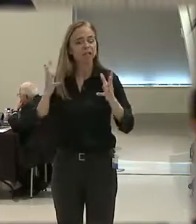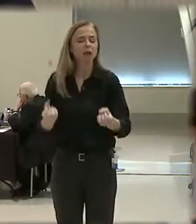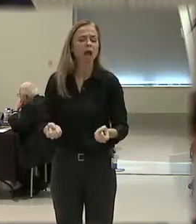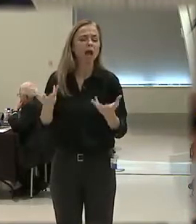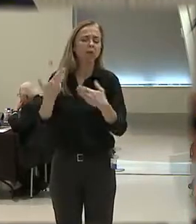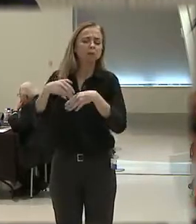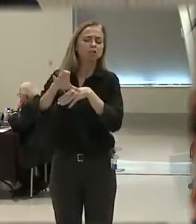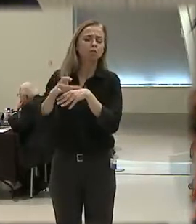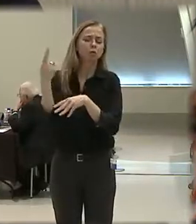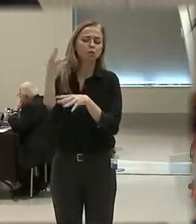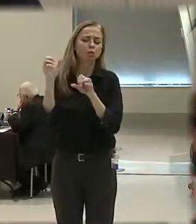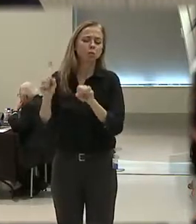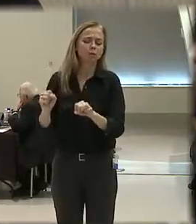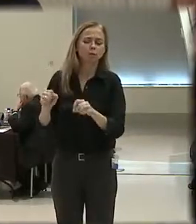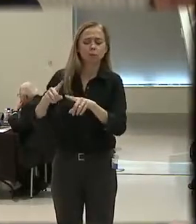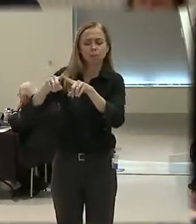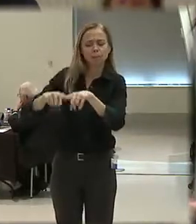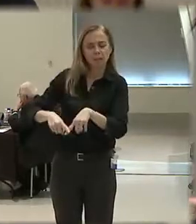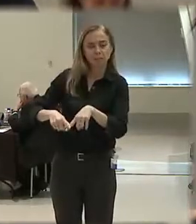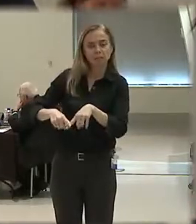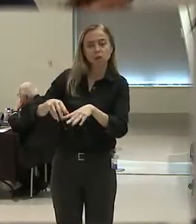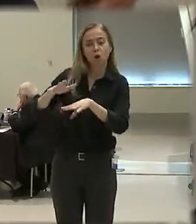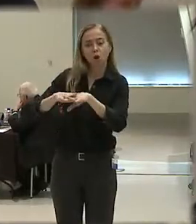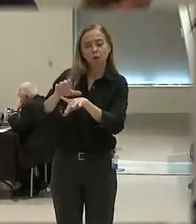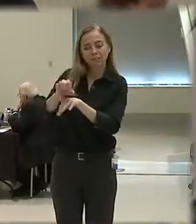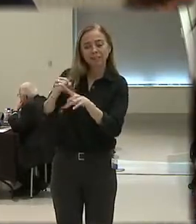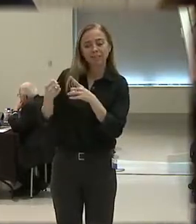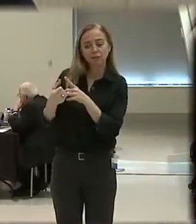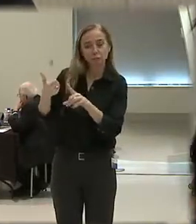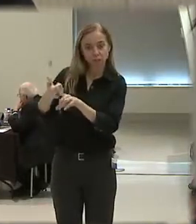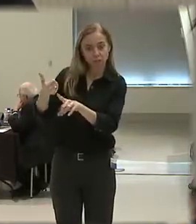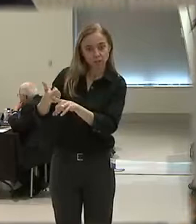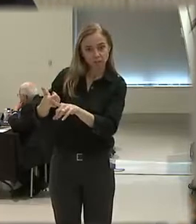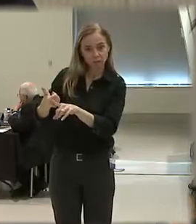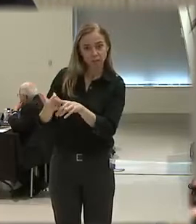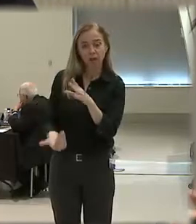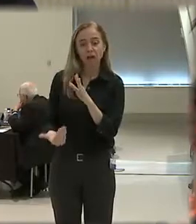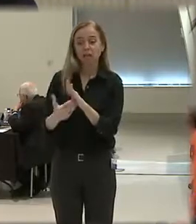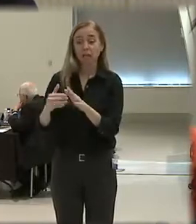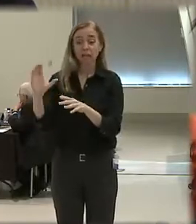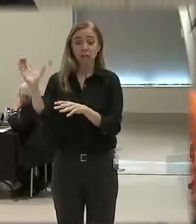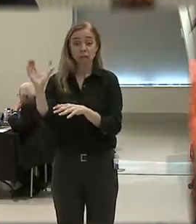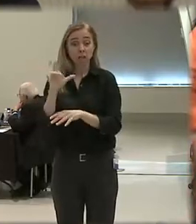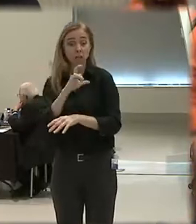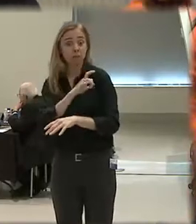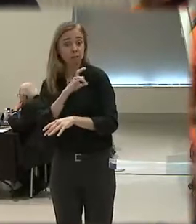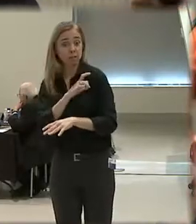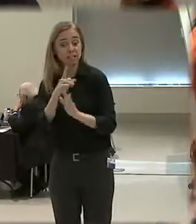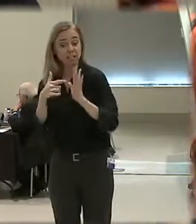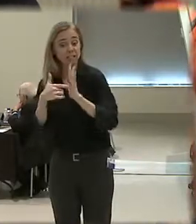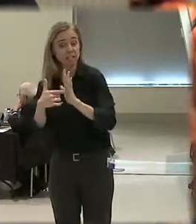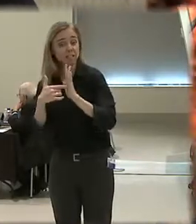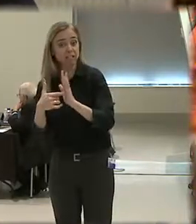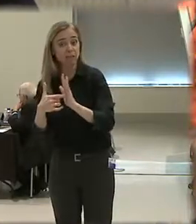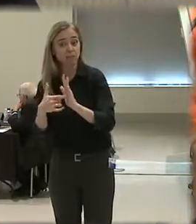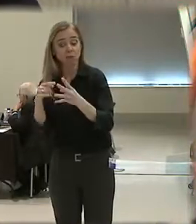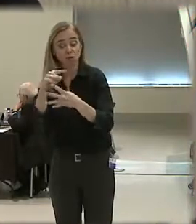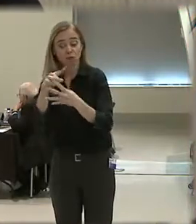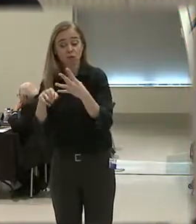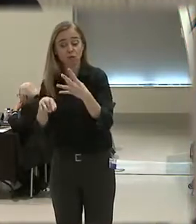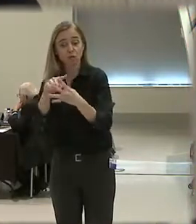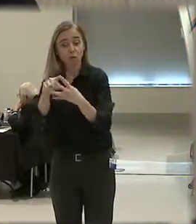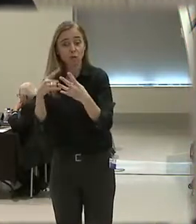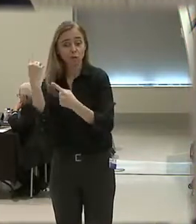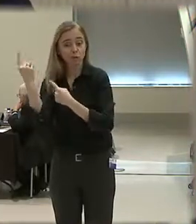is considered reasonable, based generally on the situation. Again, Columbus Police Department has an example. There are four factors that officers